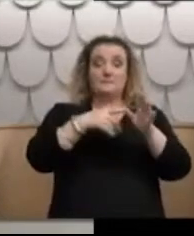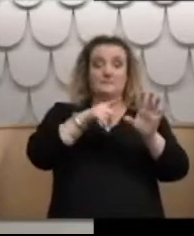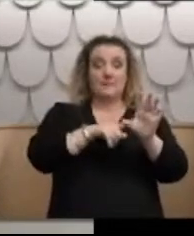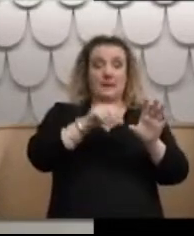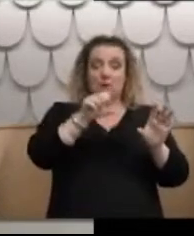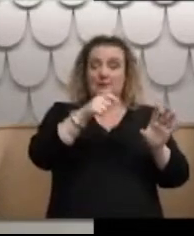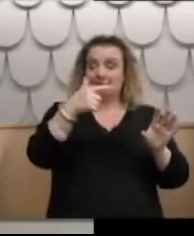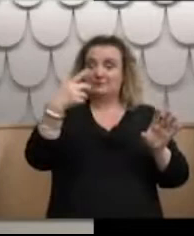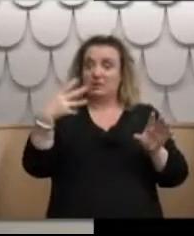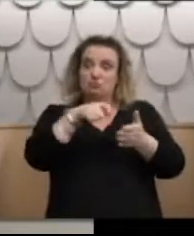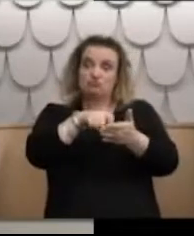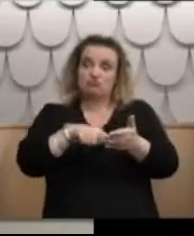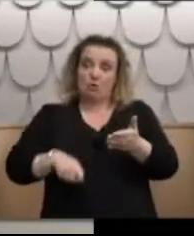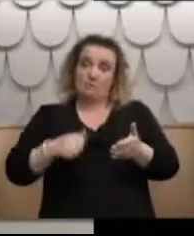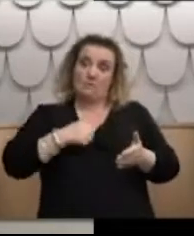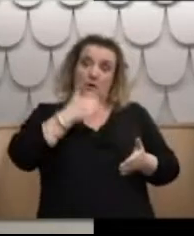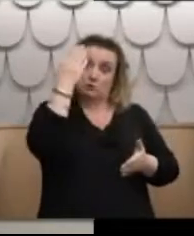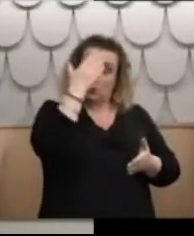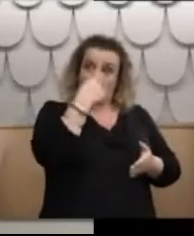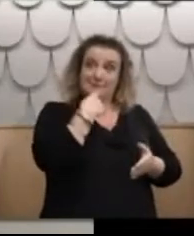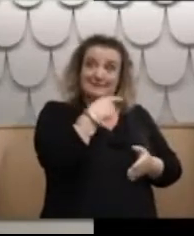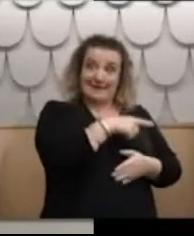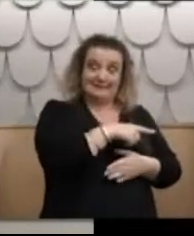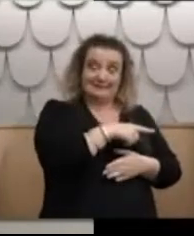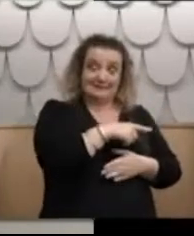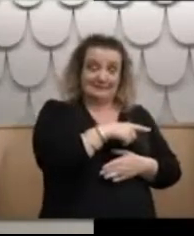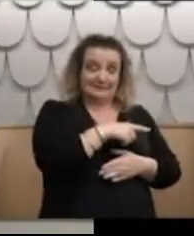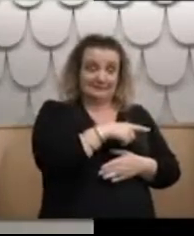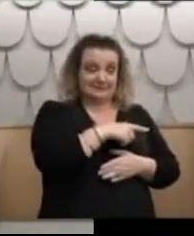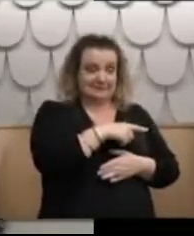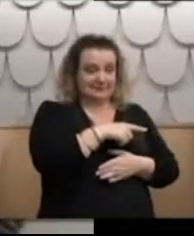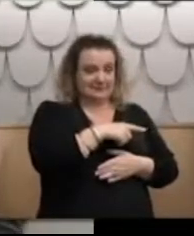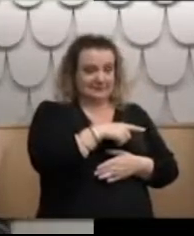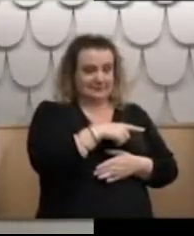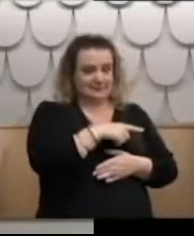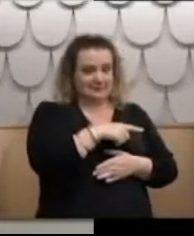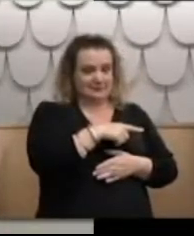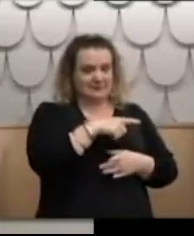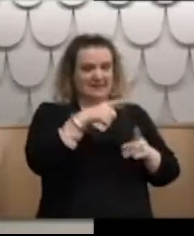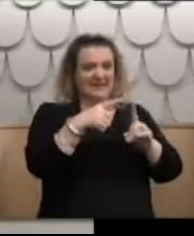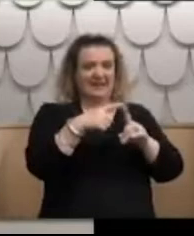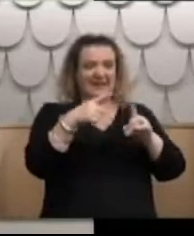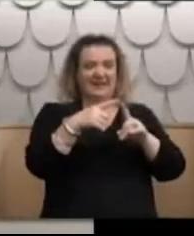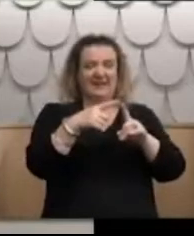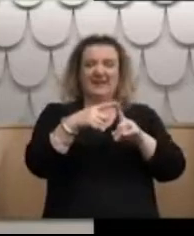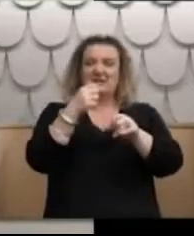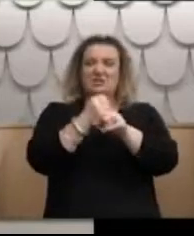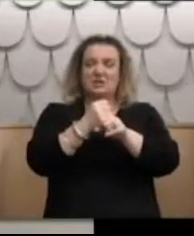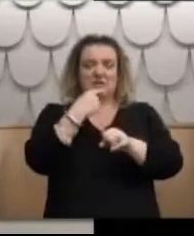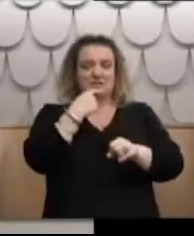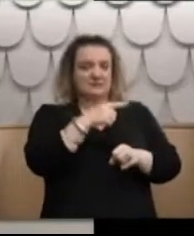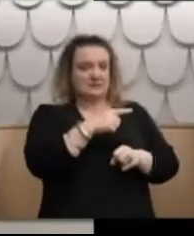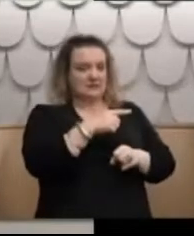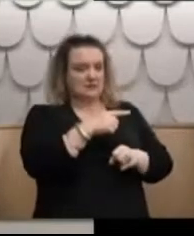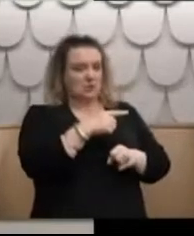wrote to the principal of my school noting that he had taken an EEG that showed I was